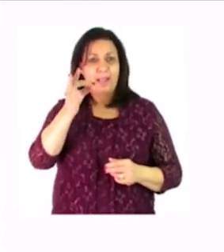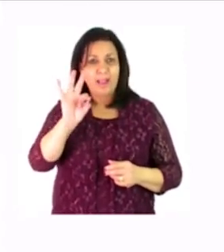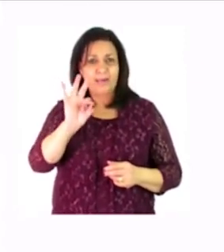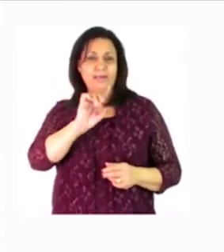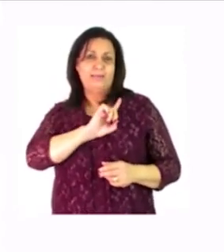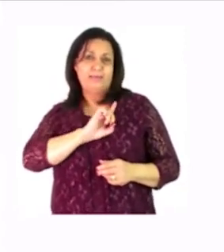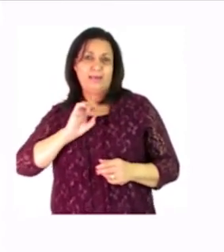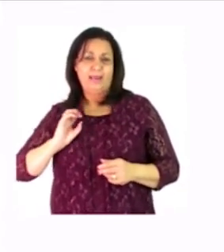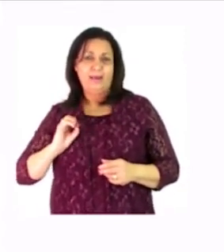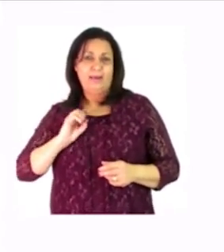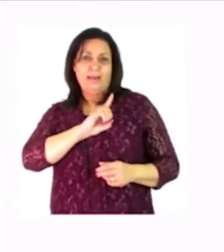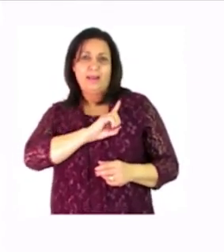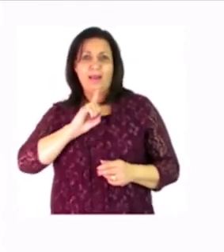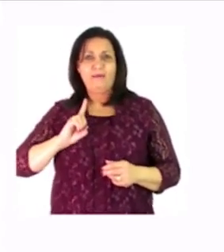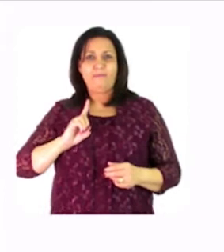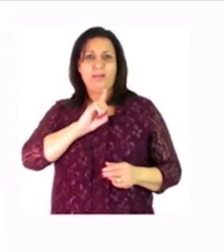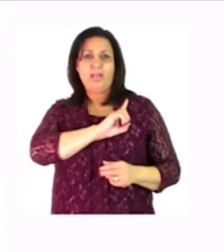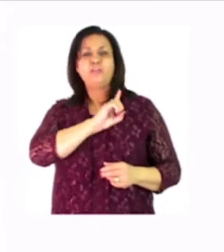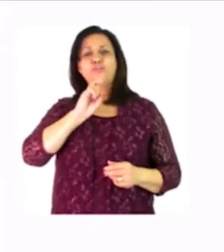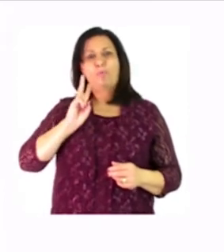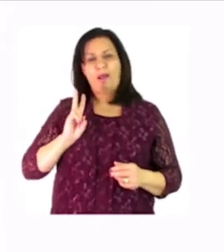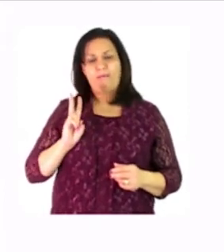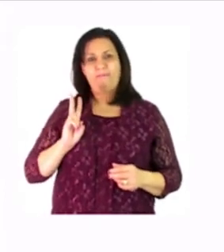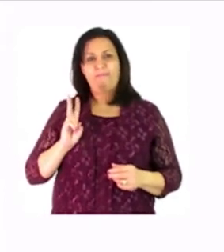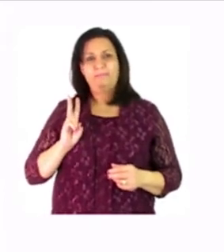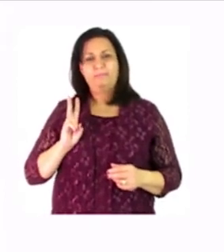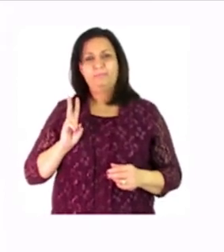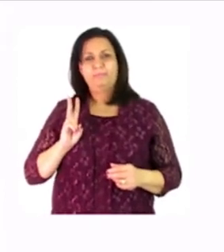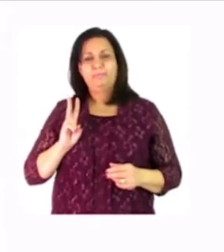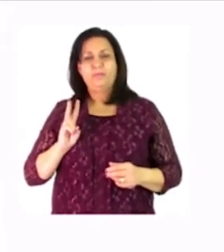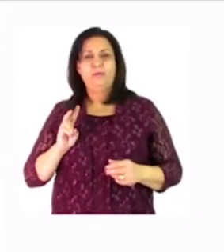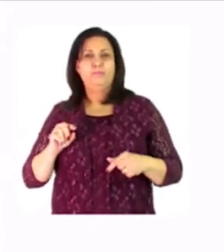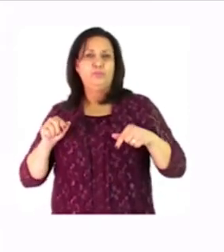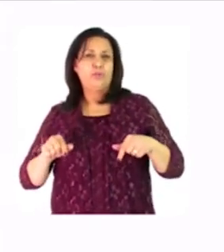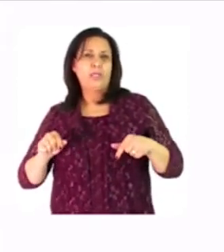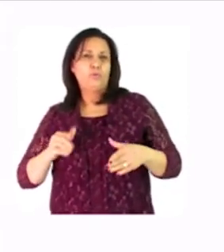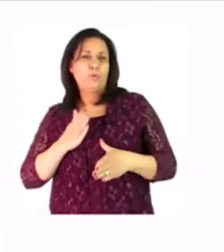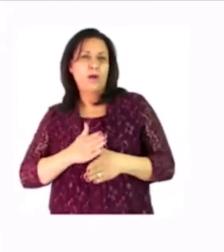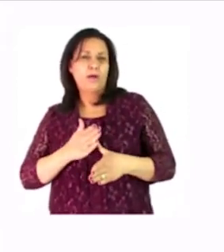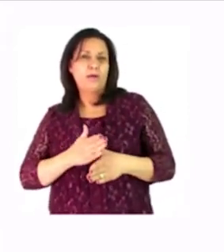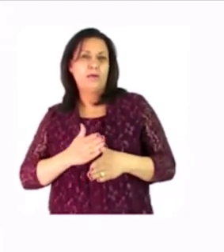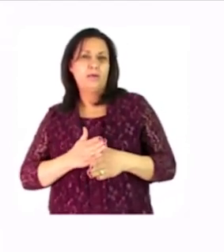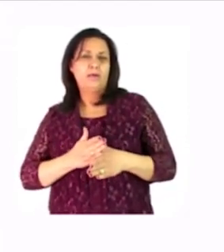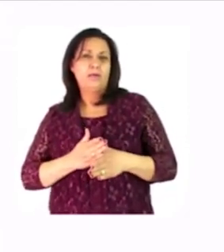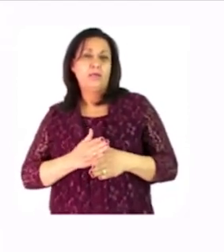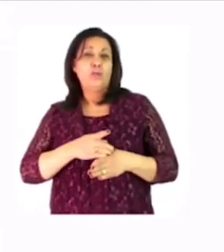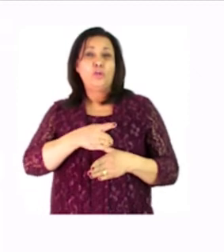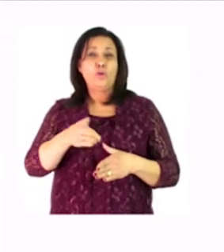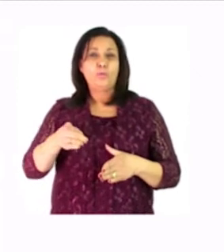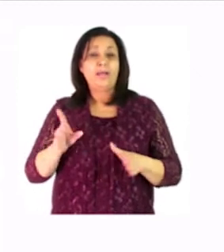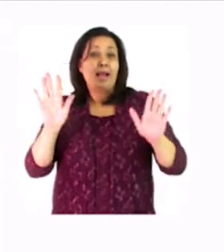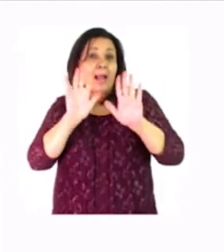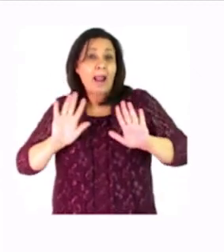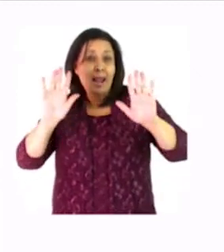ten eleven and twelve on today's activity i would like you to color in the